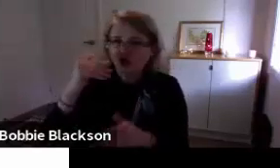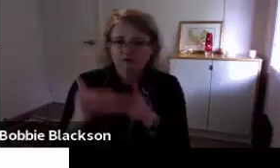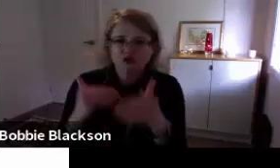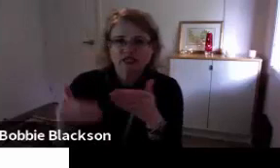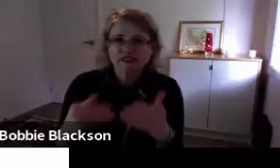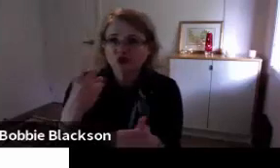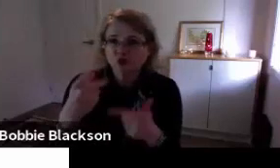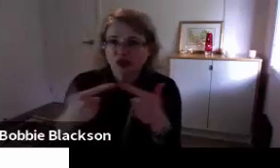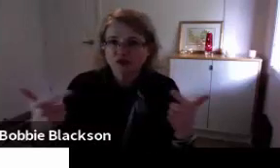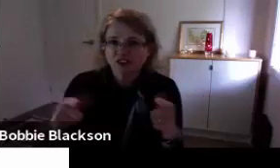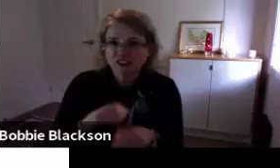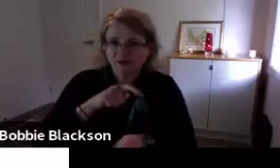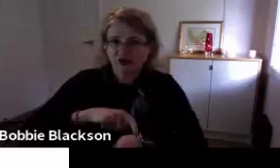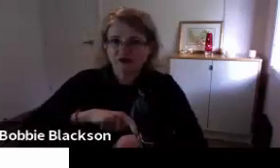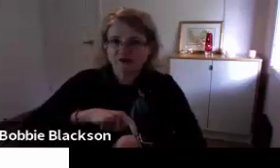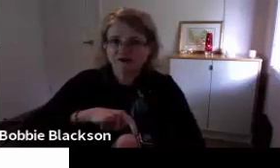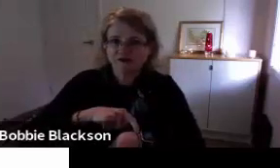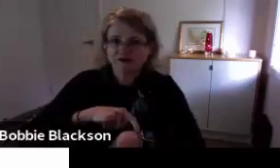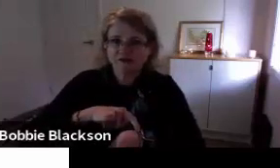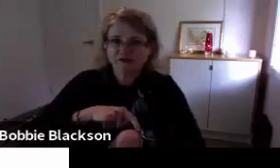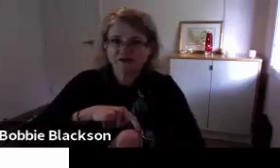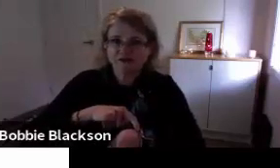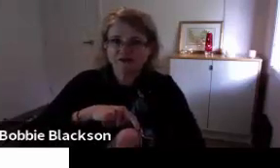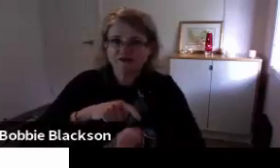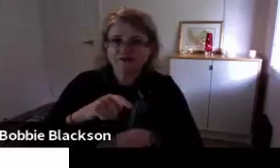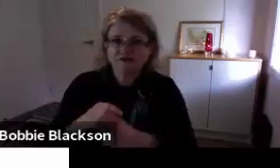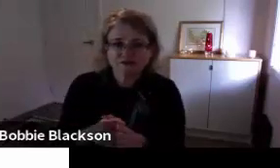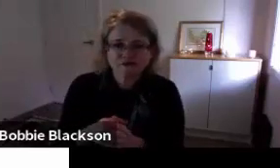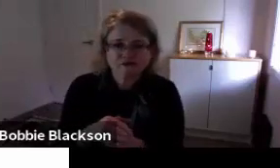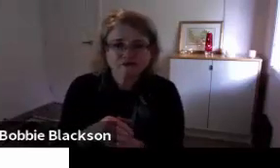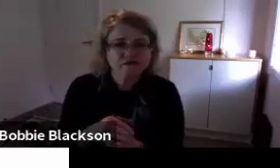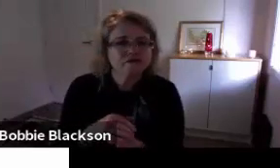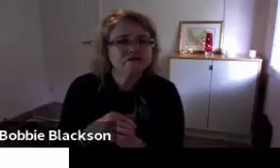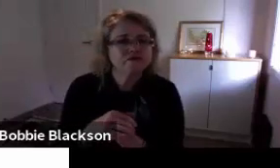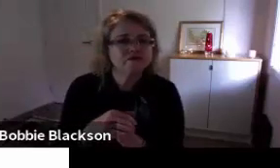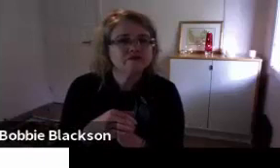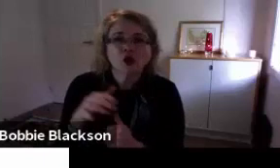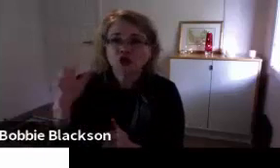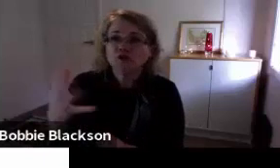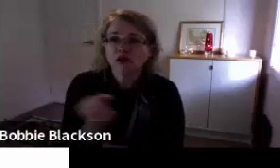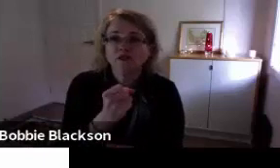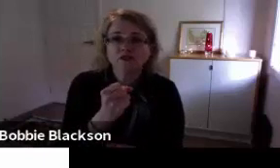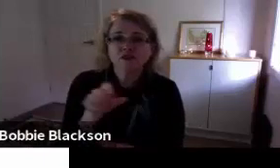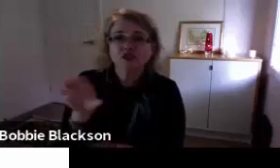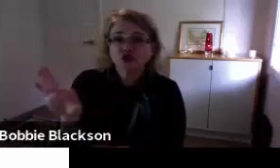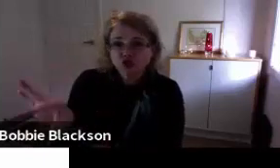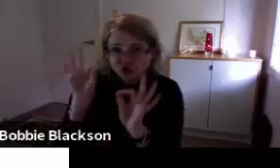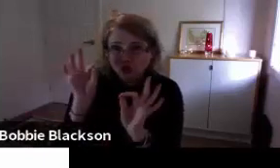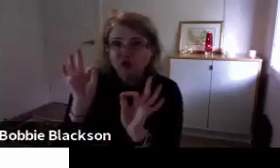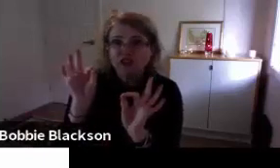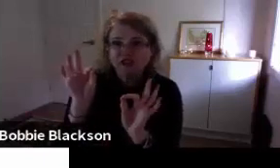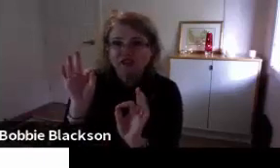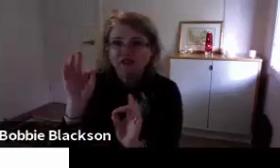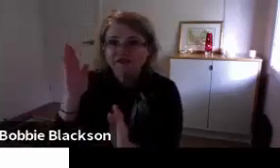subtitling, but you are not able to comprehend the entire message in French and German at the same time.